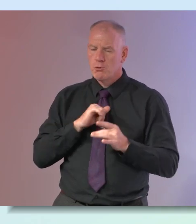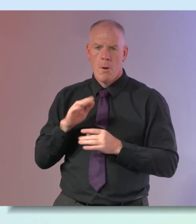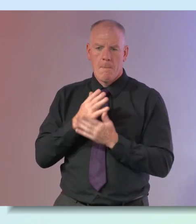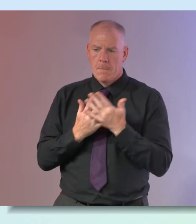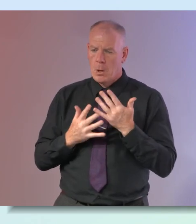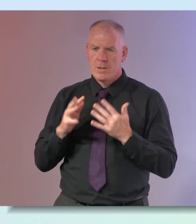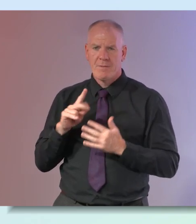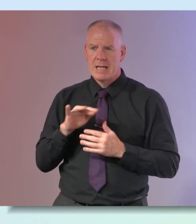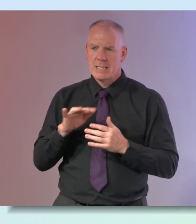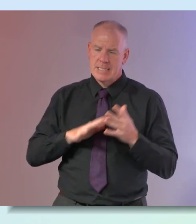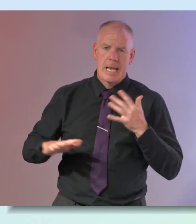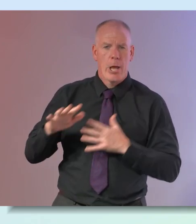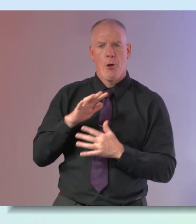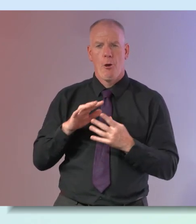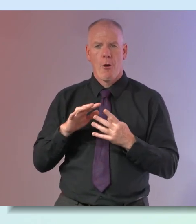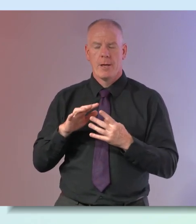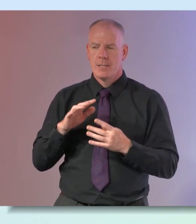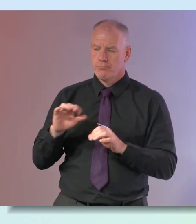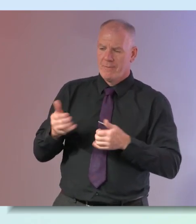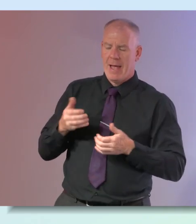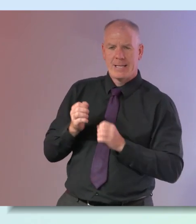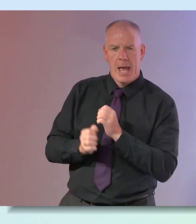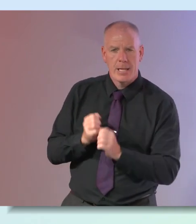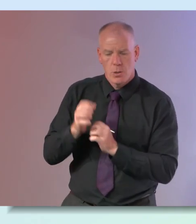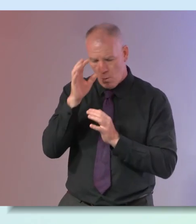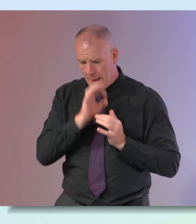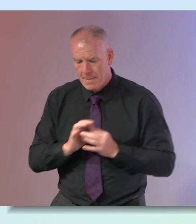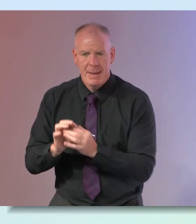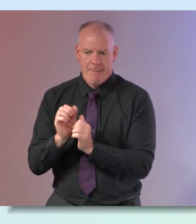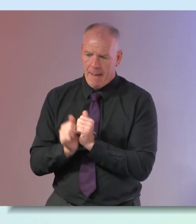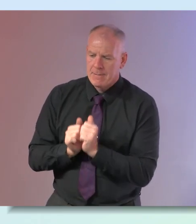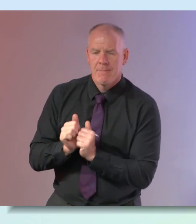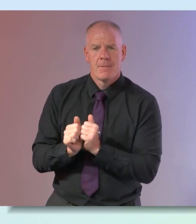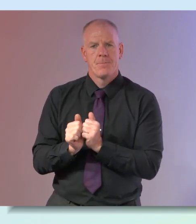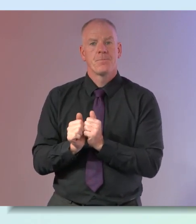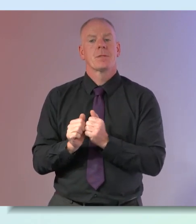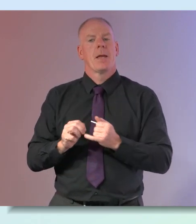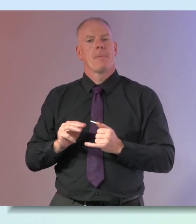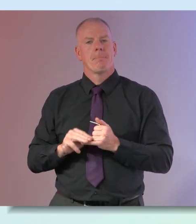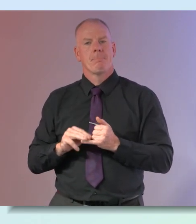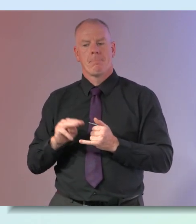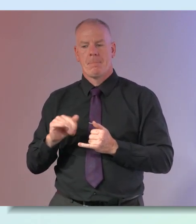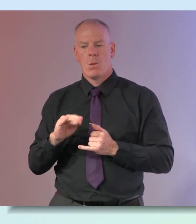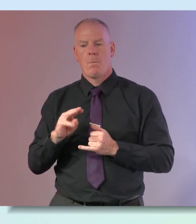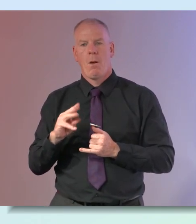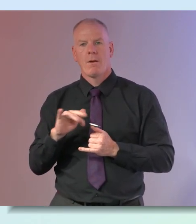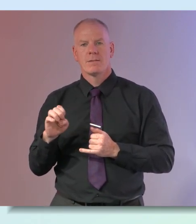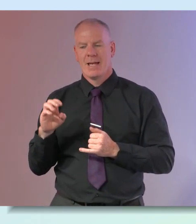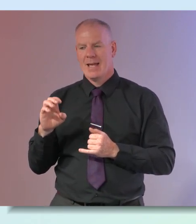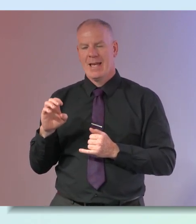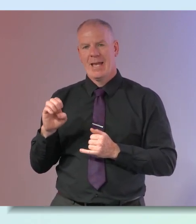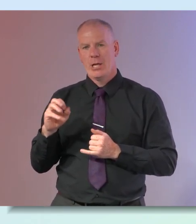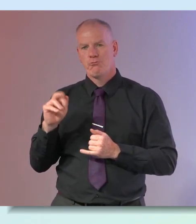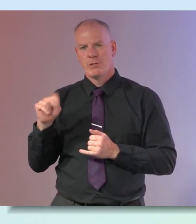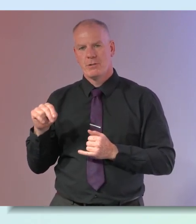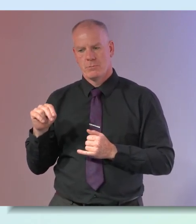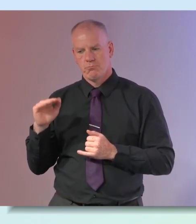it gives us energy and well-being so that we're much more likely to be active at menopause when your estrogen drops and